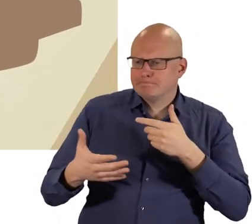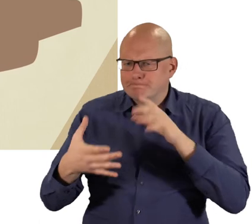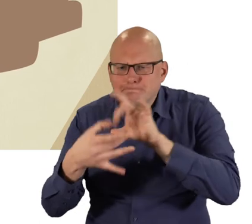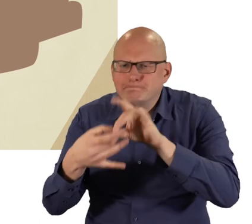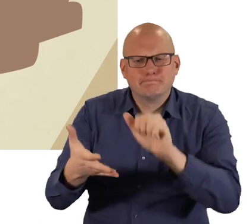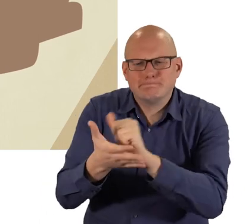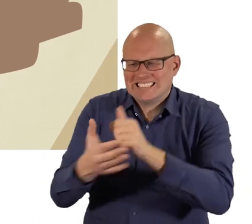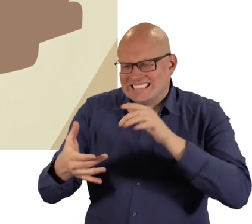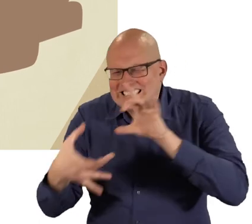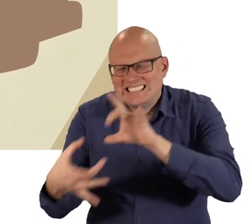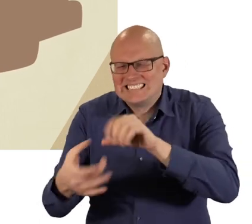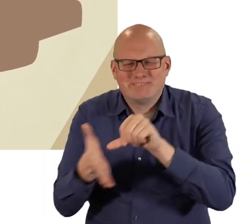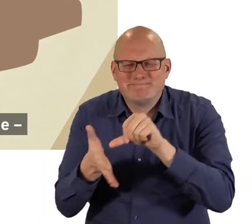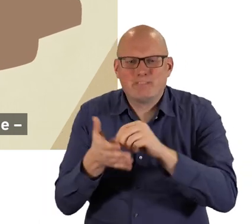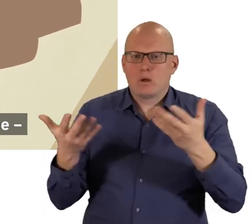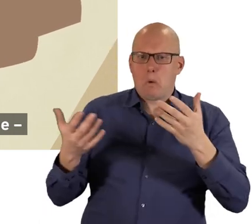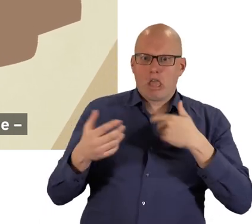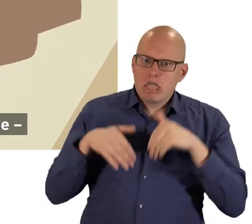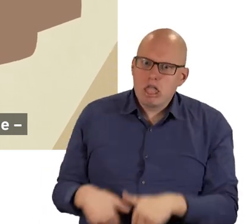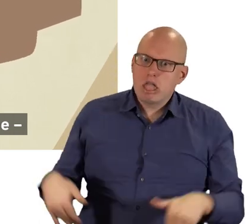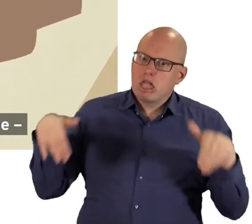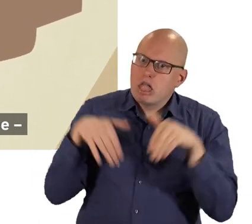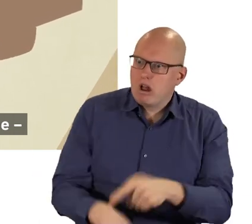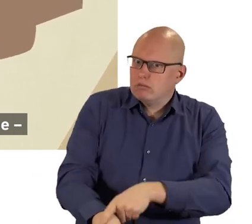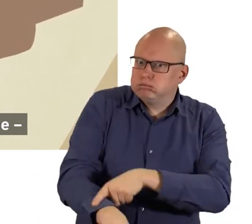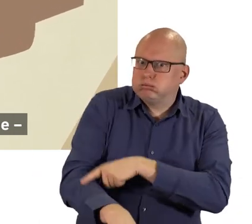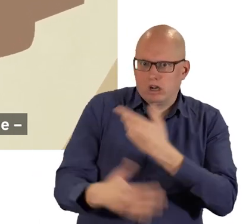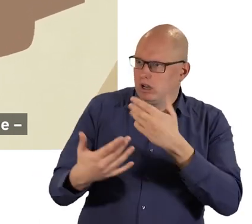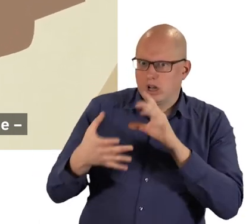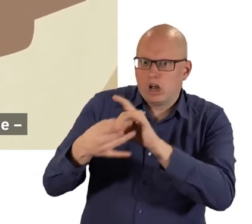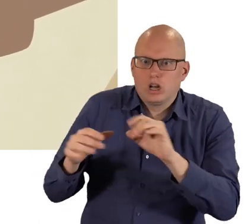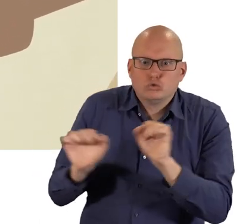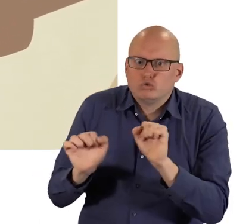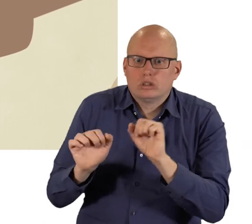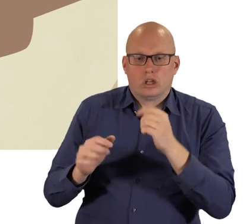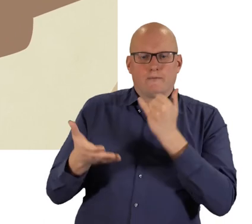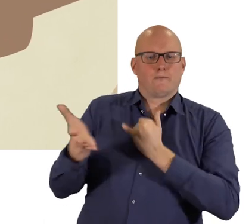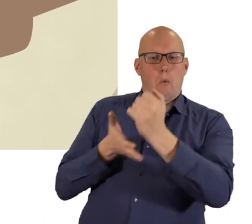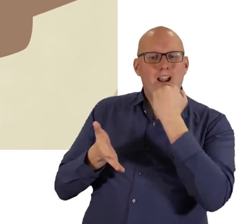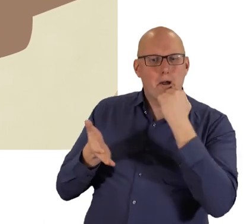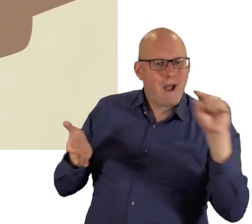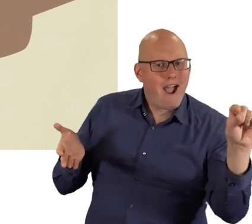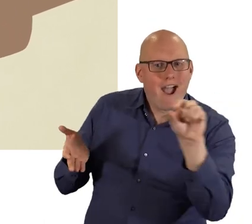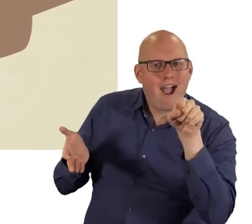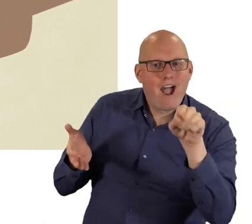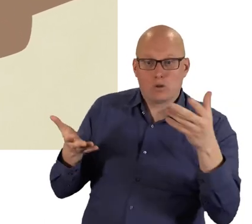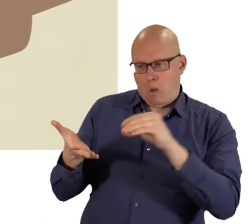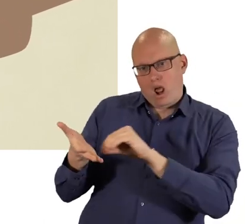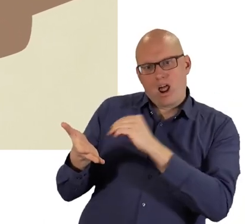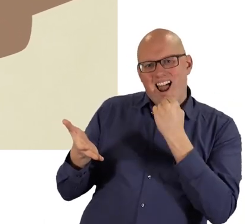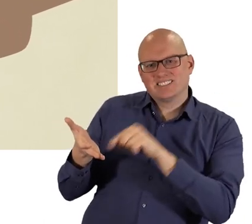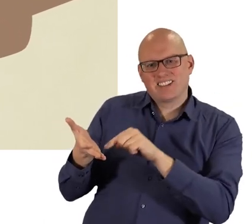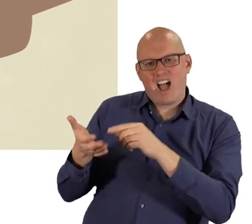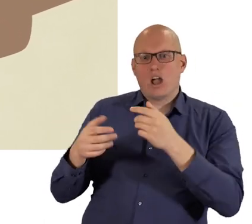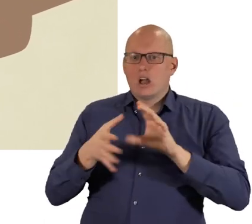call to connect properly or if you have been waiting too long without seeing anyone phone the number on screen on your letter